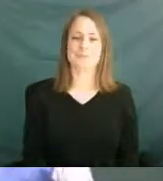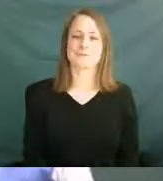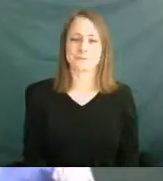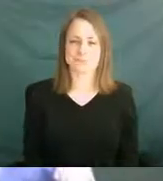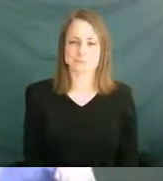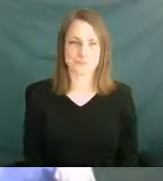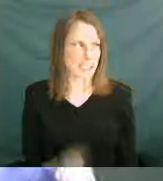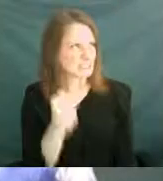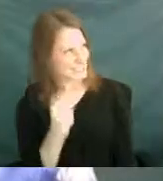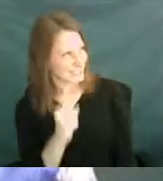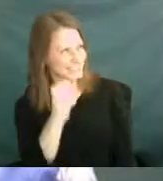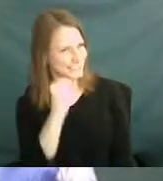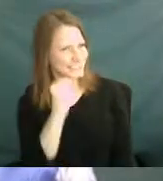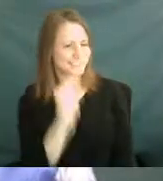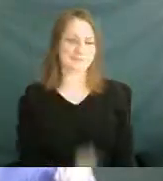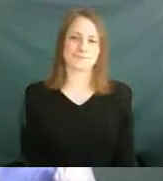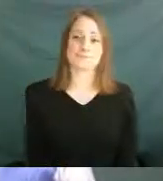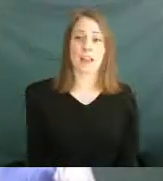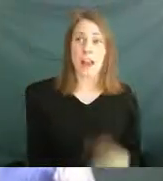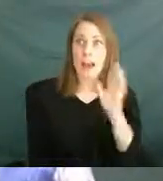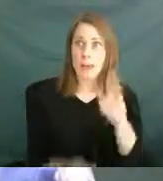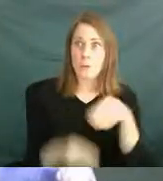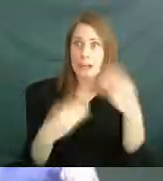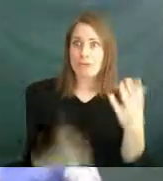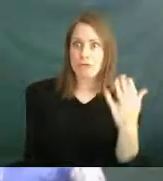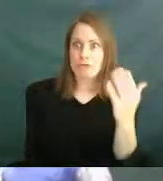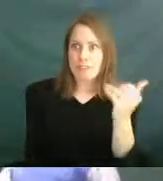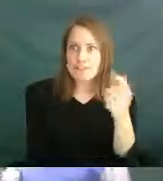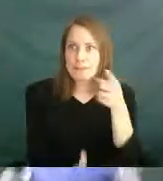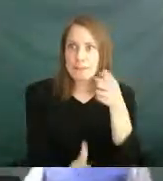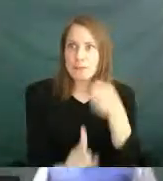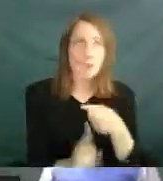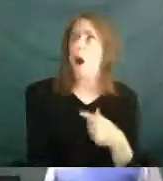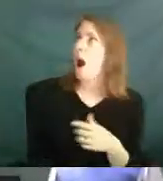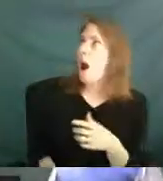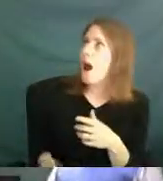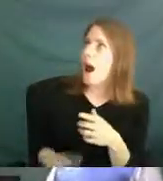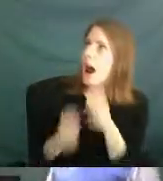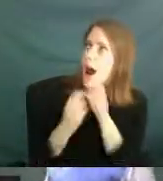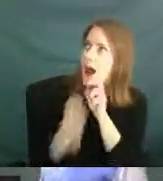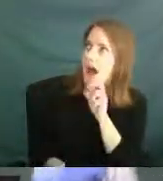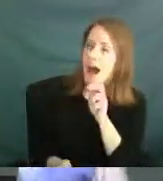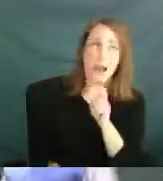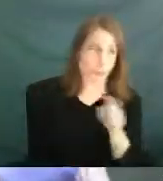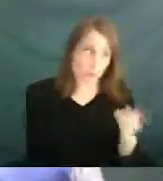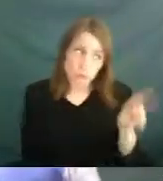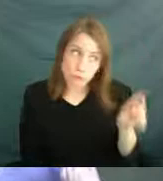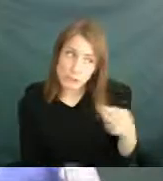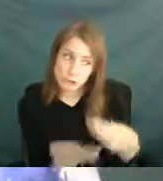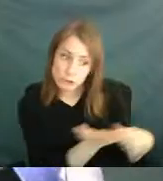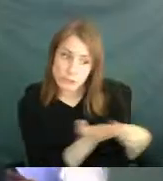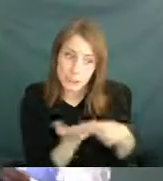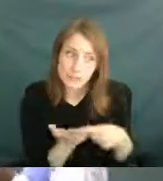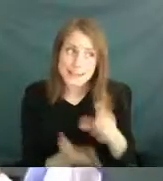I'll give you 15 points. And you better discuss it, but you lose 30.